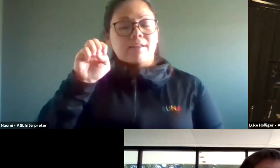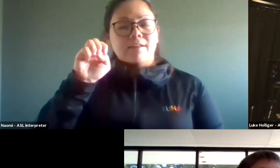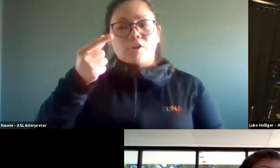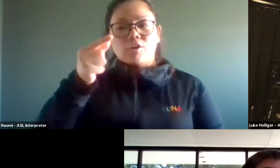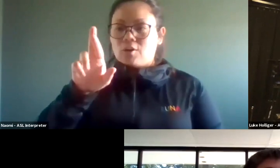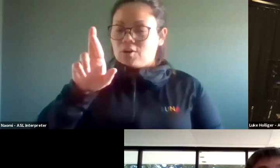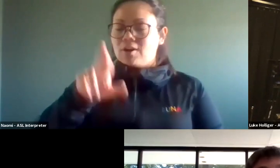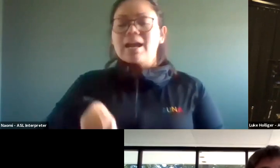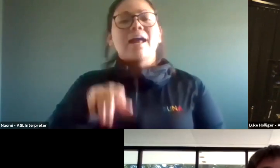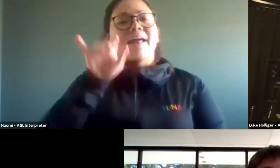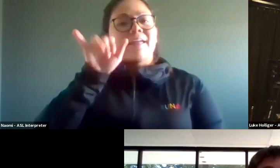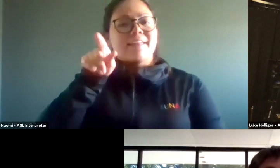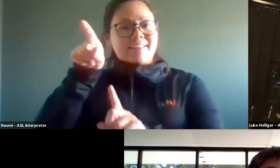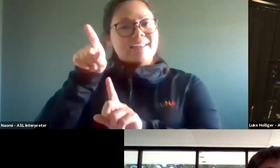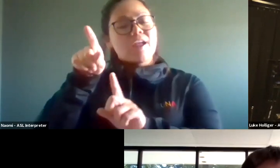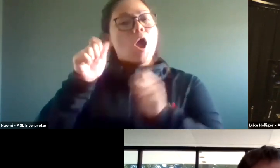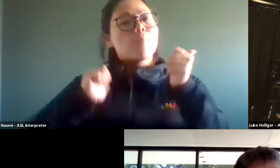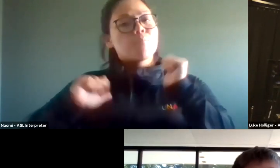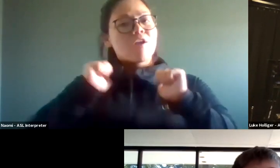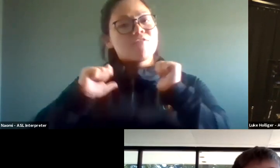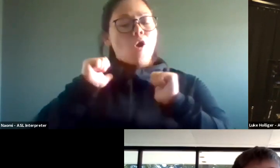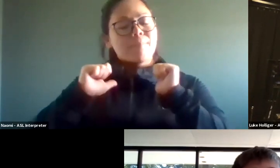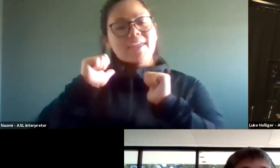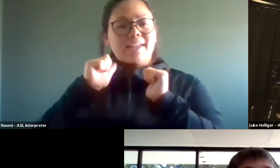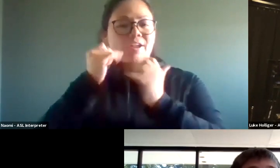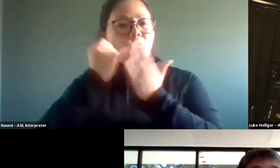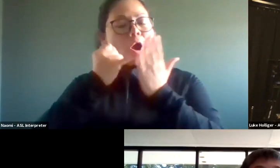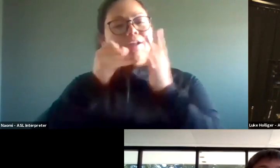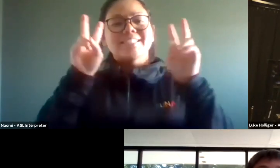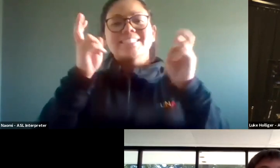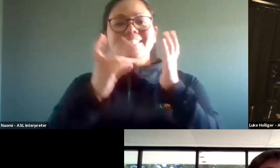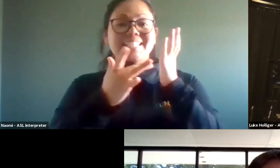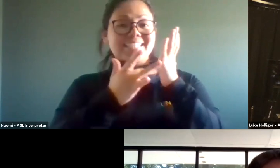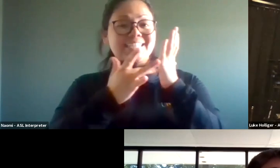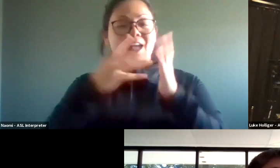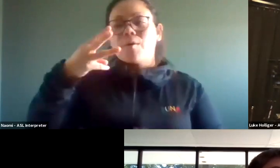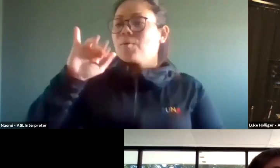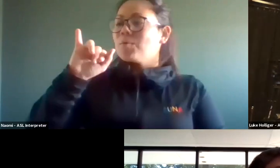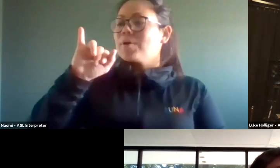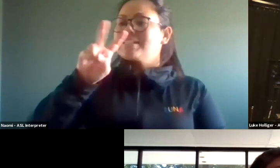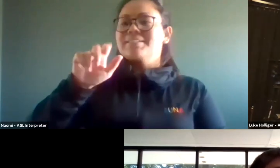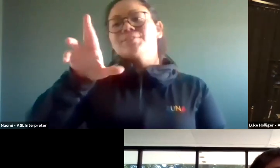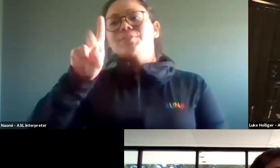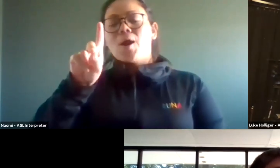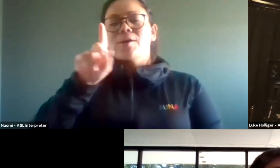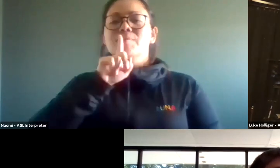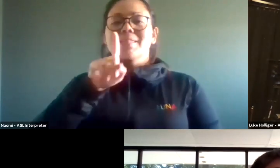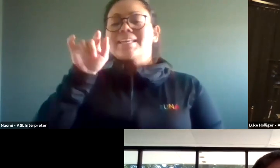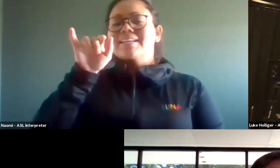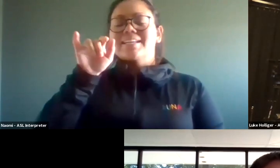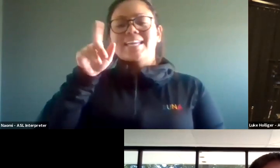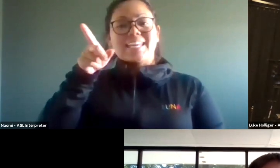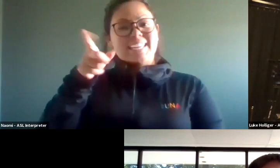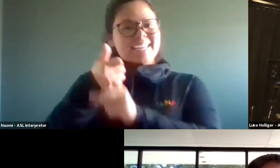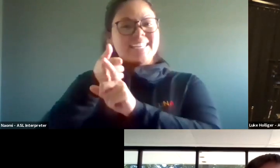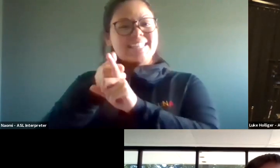with, he is a performing arts tech wizard. That's what I've been told, although we haven't met in person. Uh, so he's tech, he's